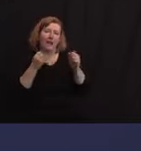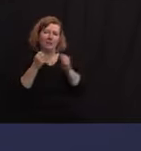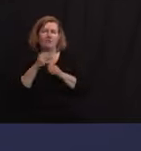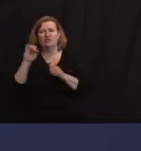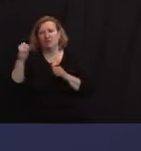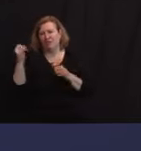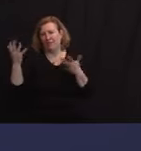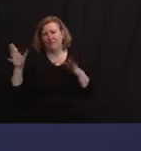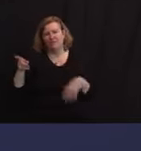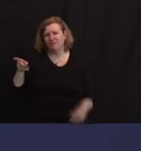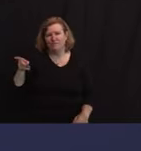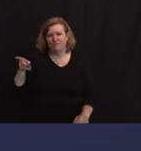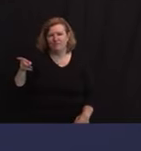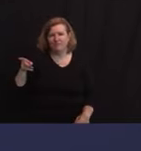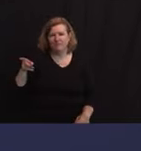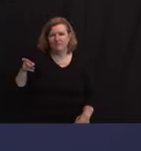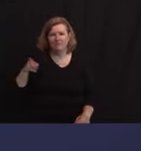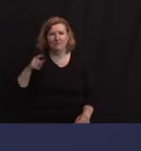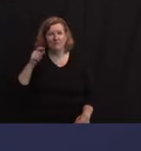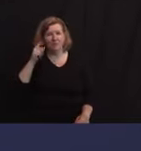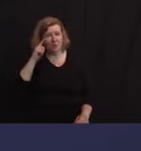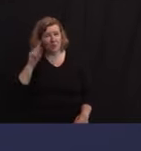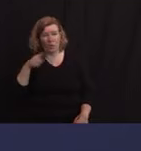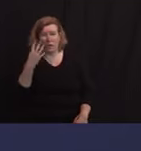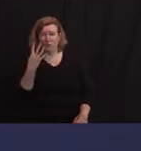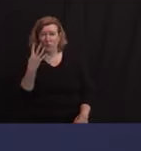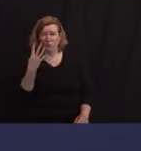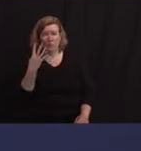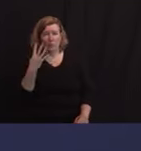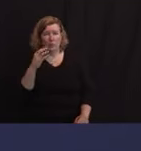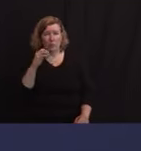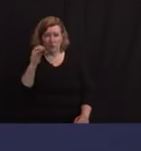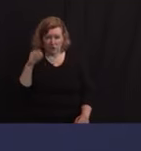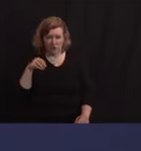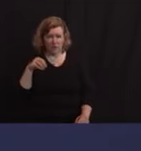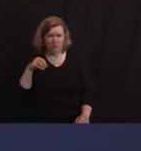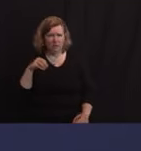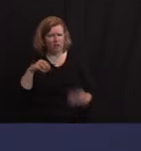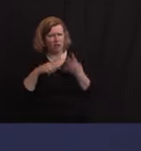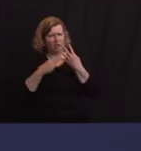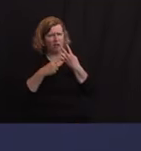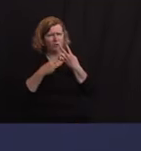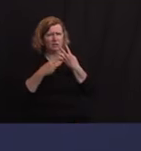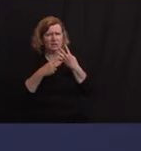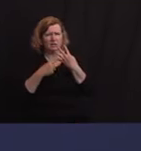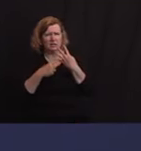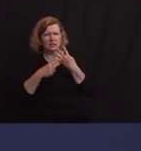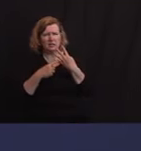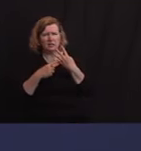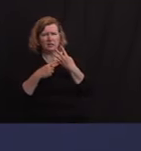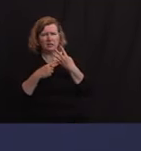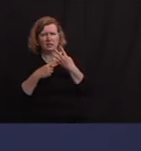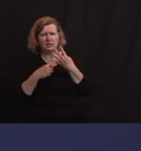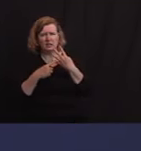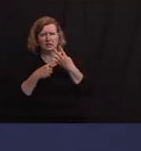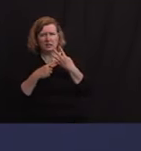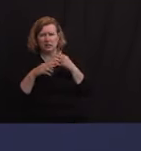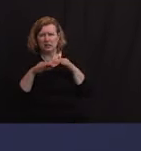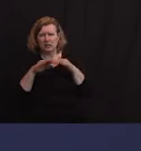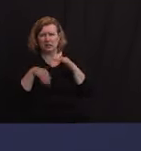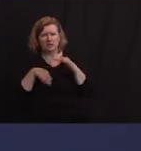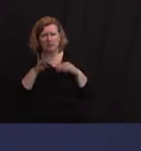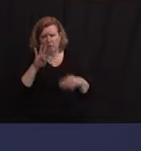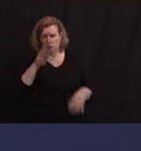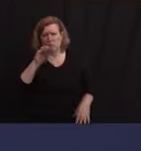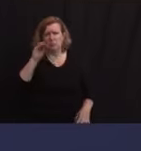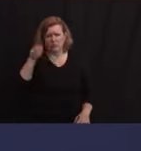4%, and I think, Tina, that number is now even lower. That was as of the end of the week. Less than 4% of our total vaccines administered are